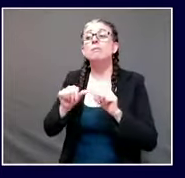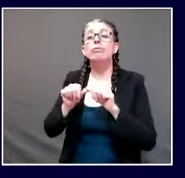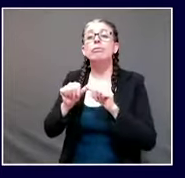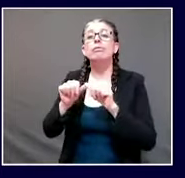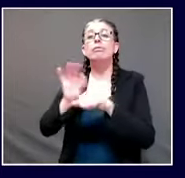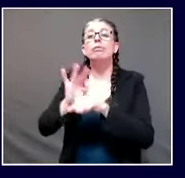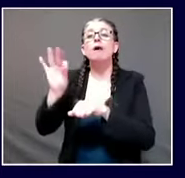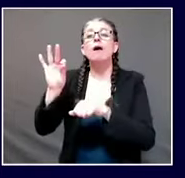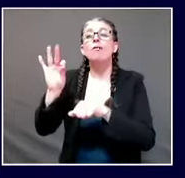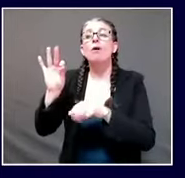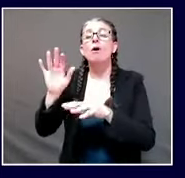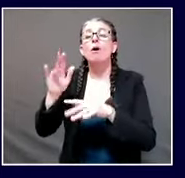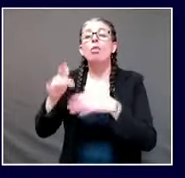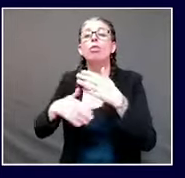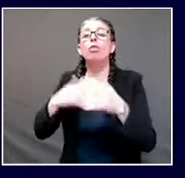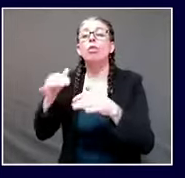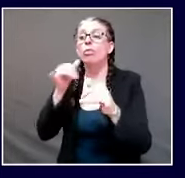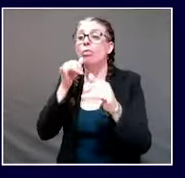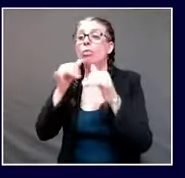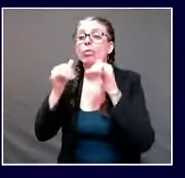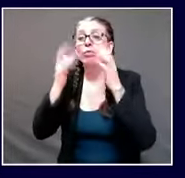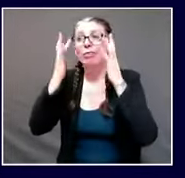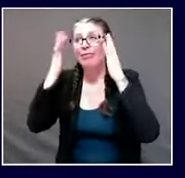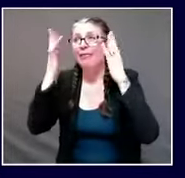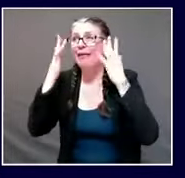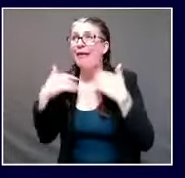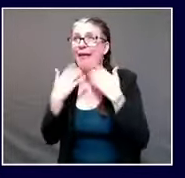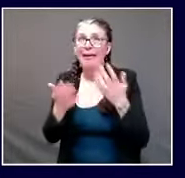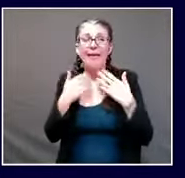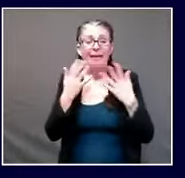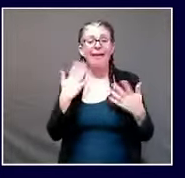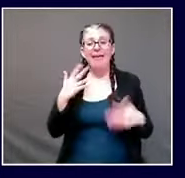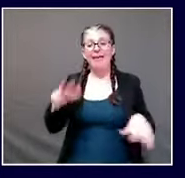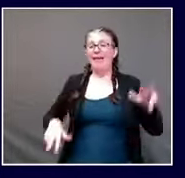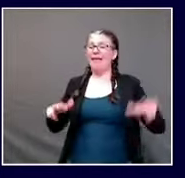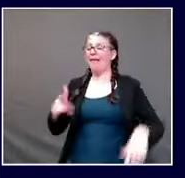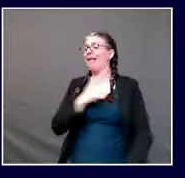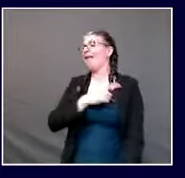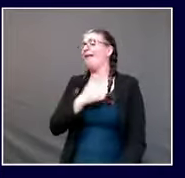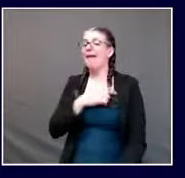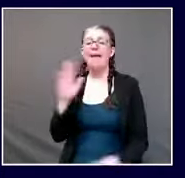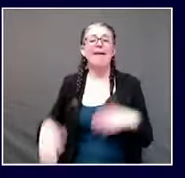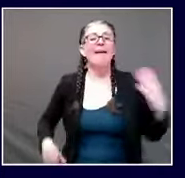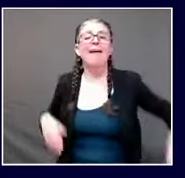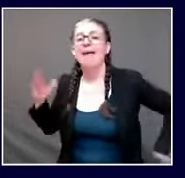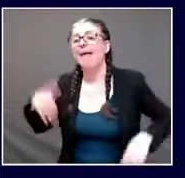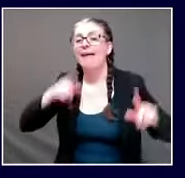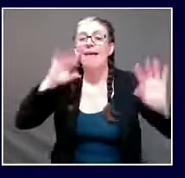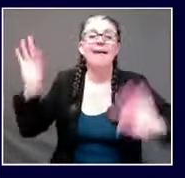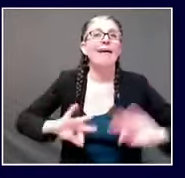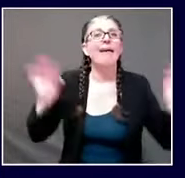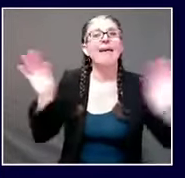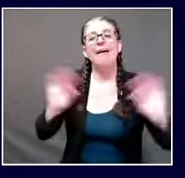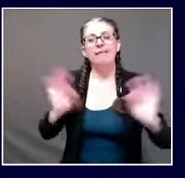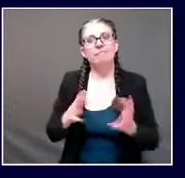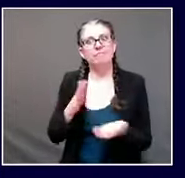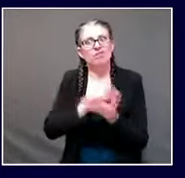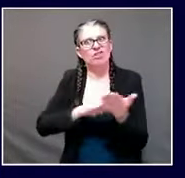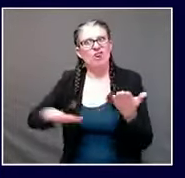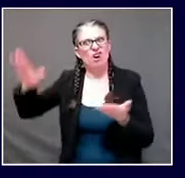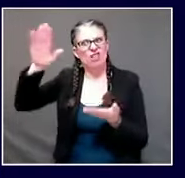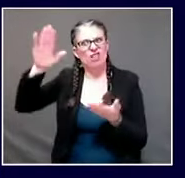holidays and there is that tendency look i've lived here most of my life i mean um there is that tendency to go out in the evening